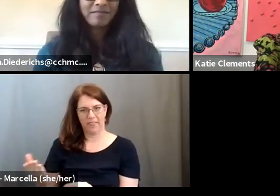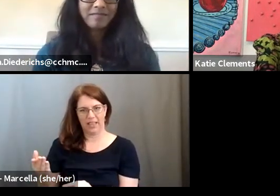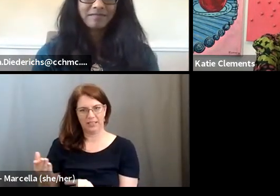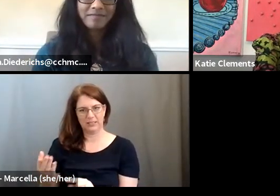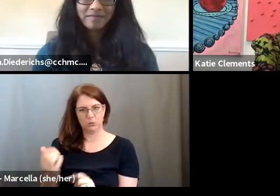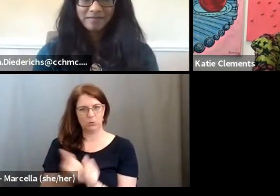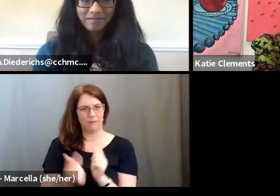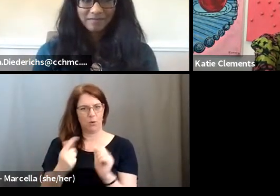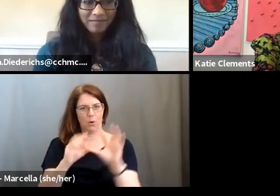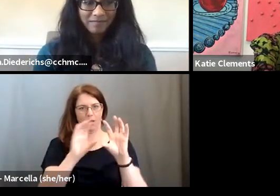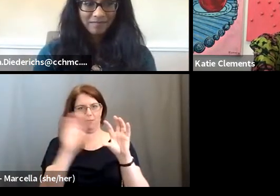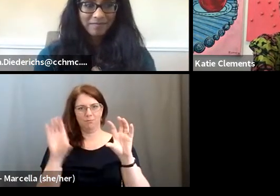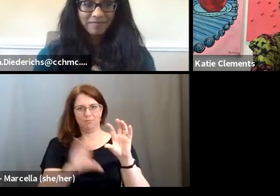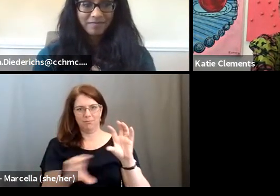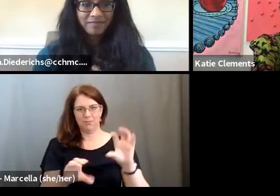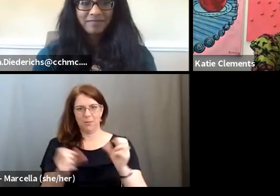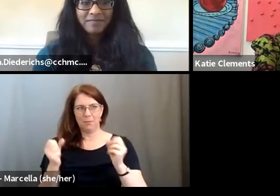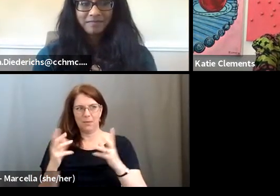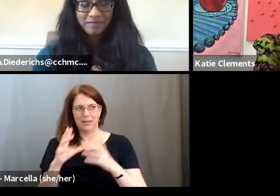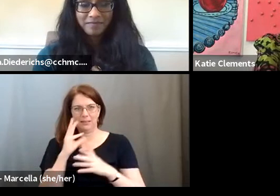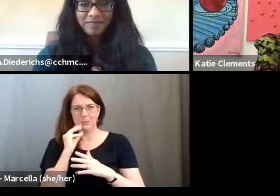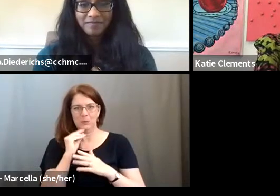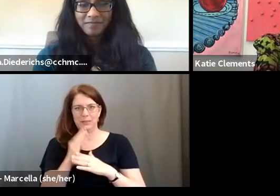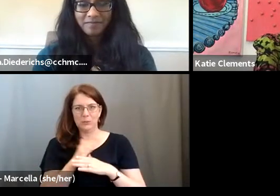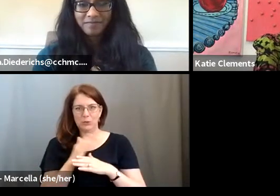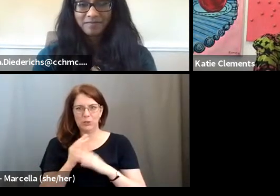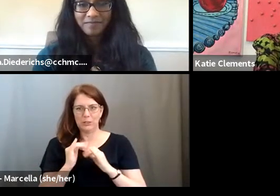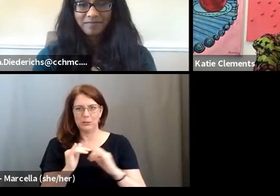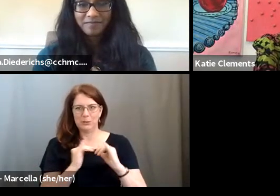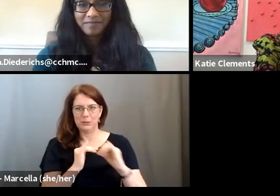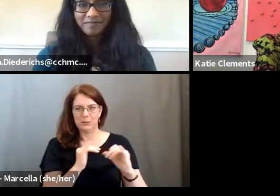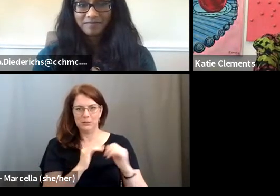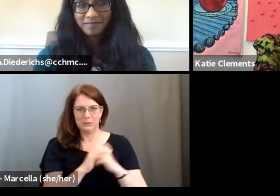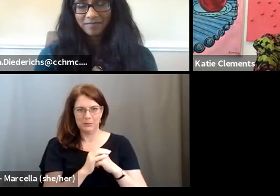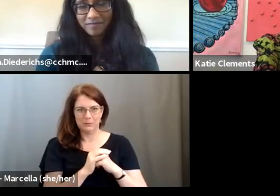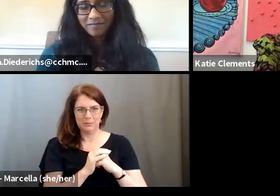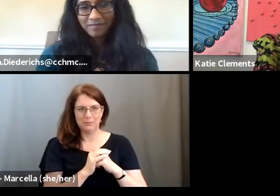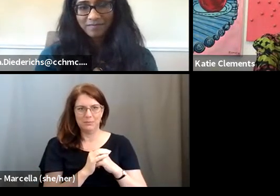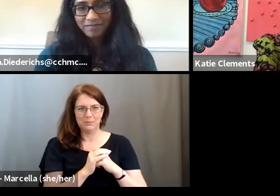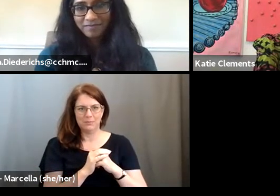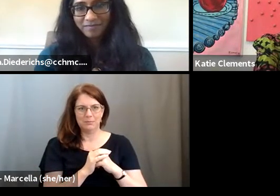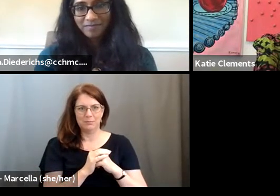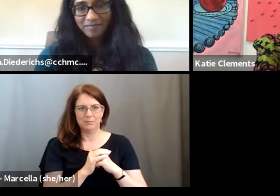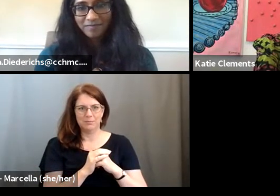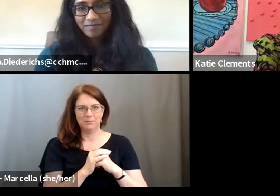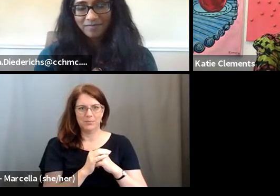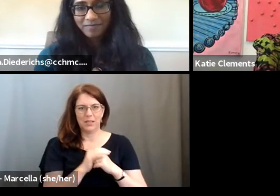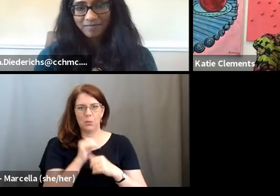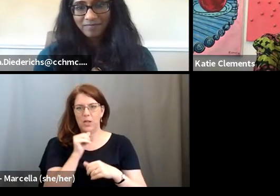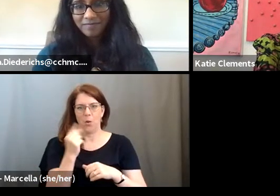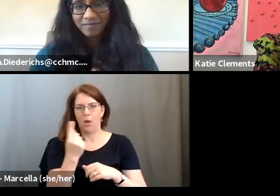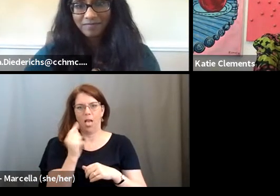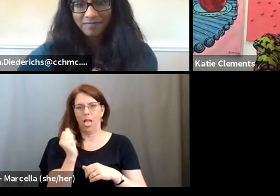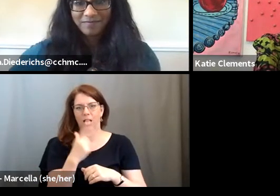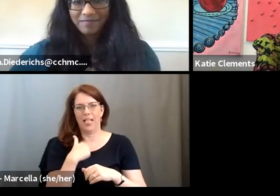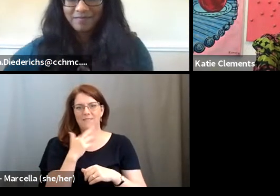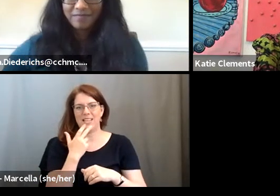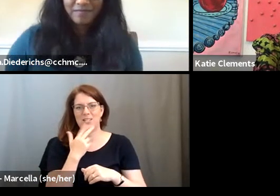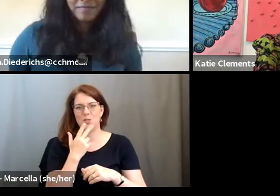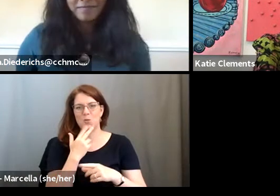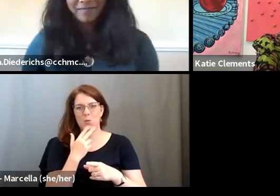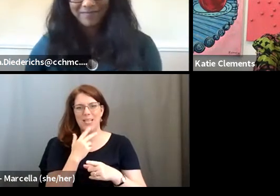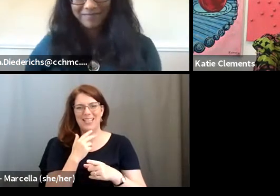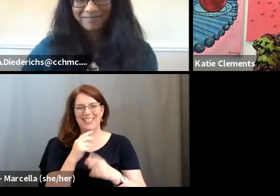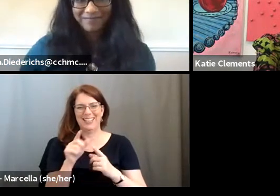this board, but there's a lot of shared experiences. Um, and obviously we don't have all have a twin like Katie does to like split